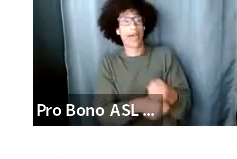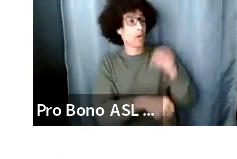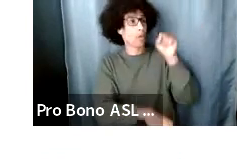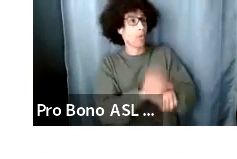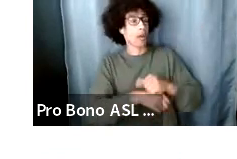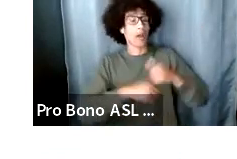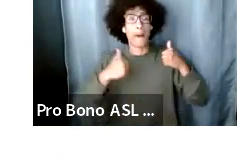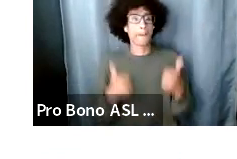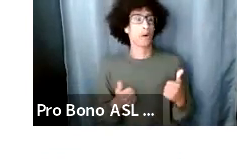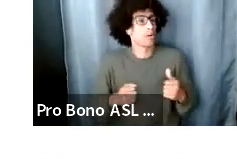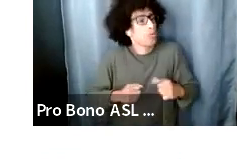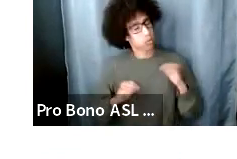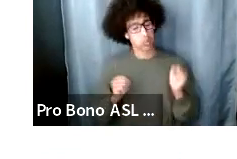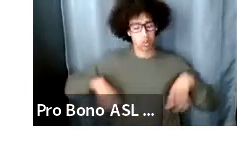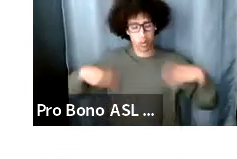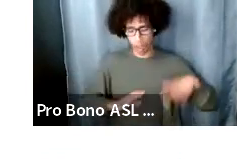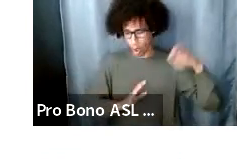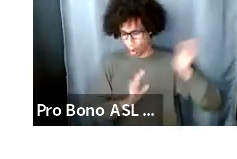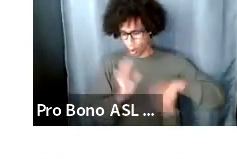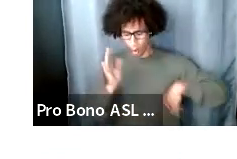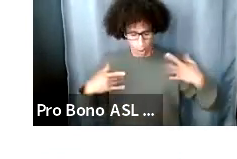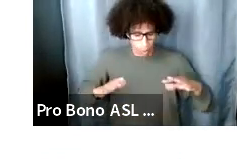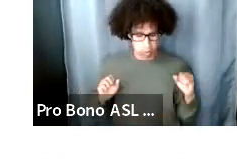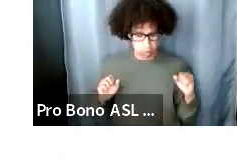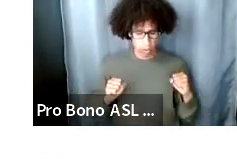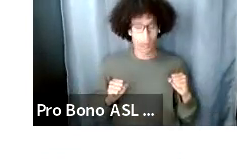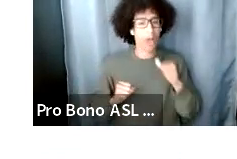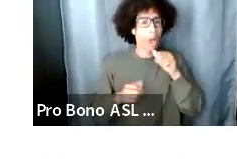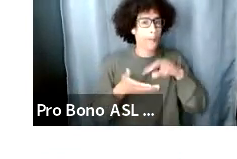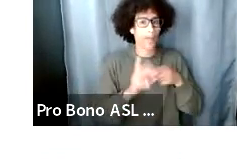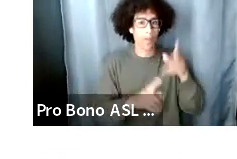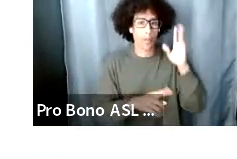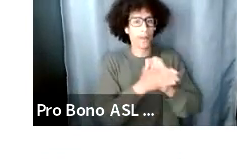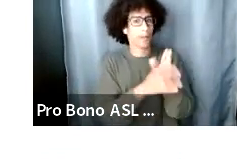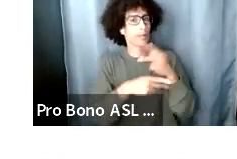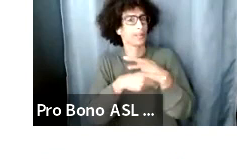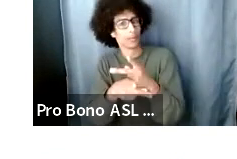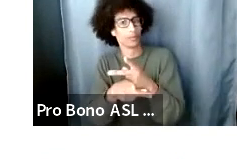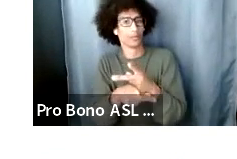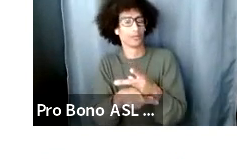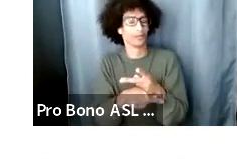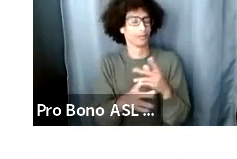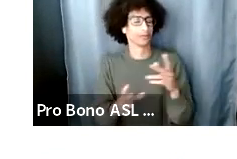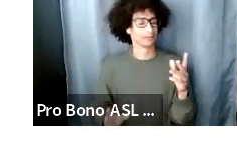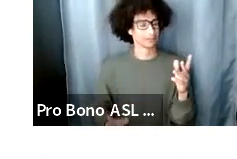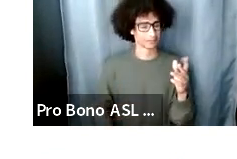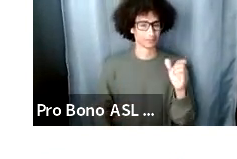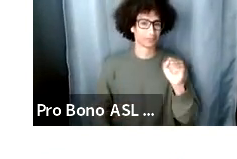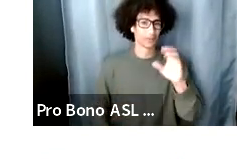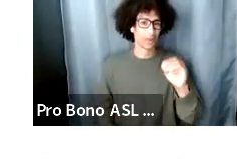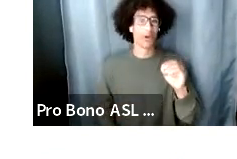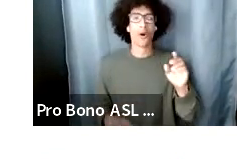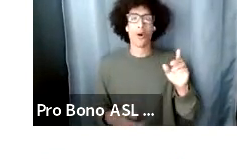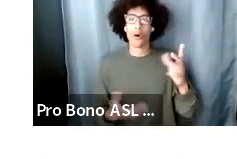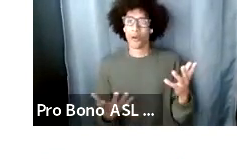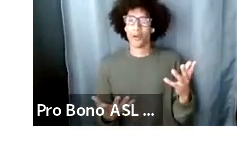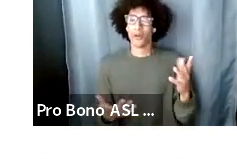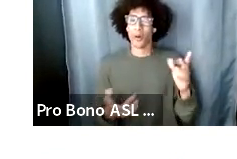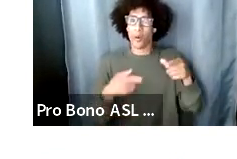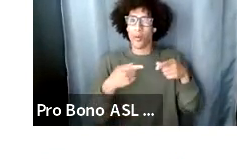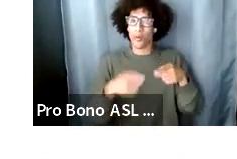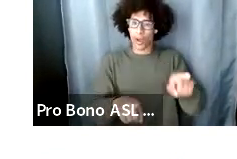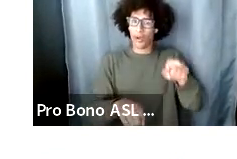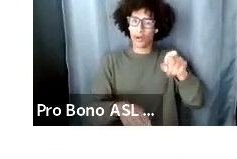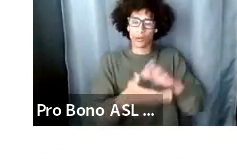necessarily mean it's doing the things that you think it's doing when you're in a room by yourself banging your head against the wall and be like oh this story how do i tell it